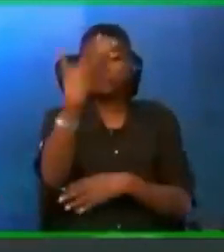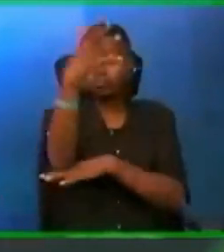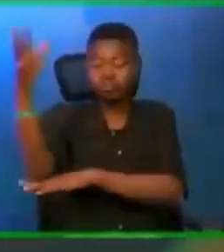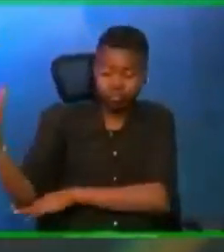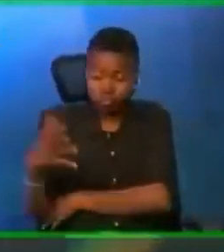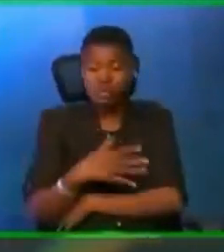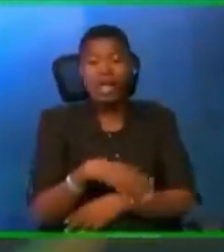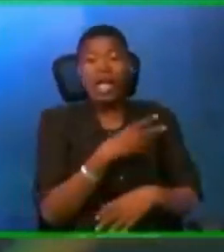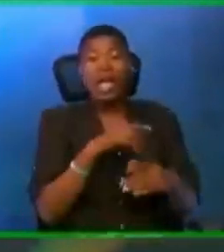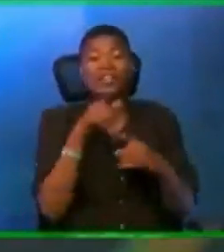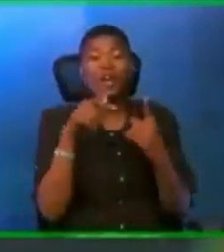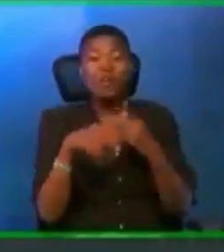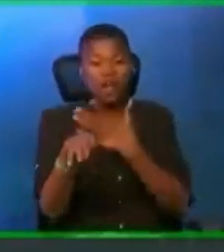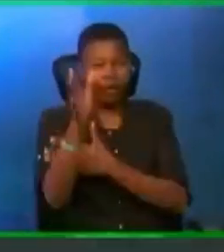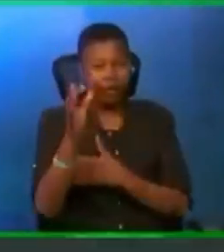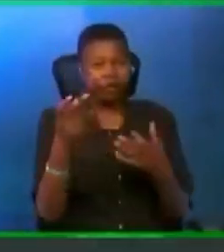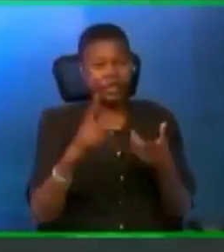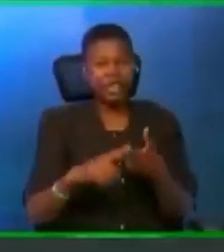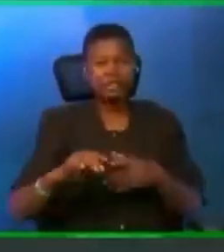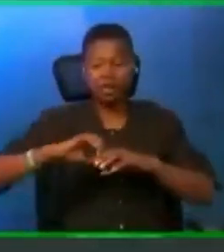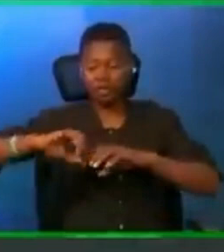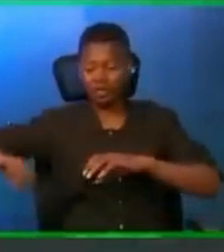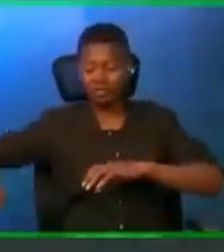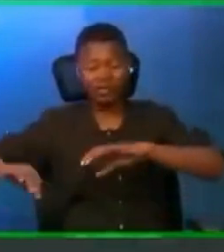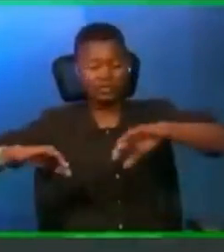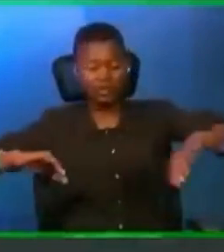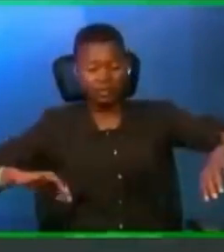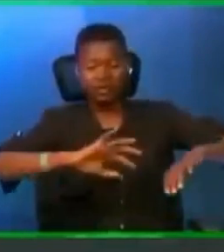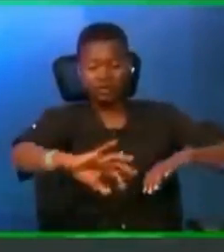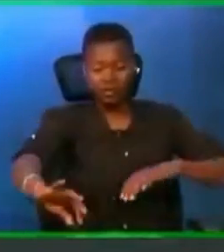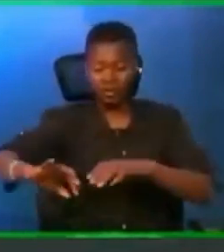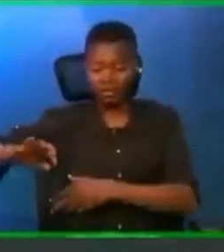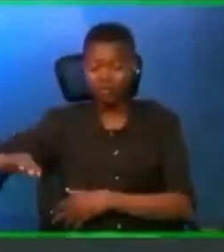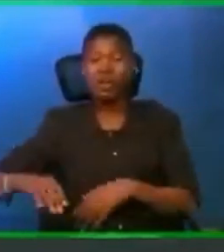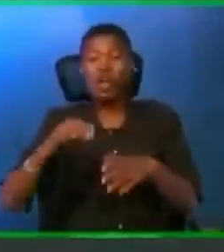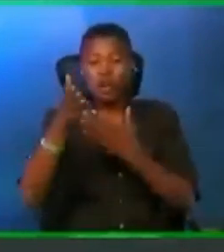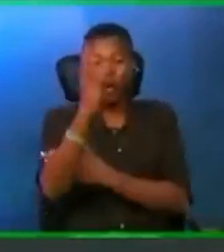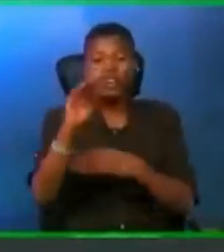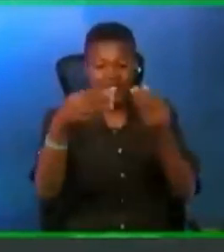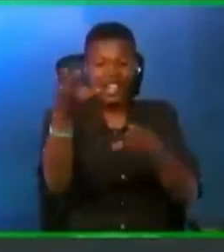And when God wanted to separate one from the other, he brought sealed matters.